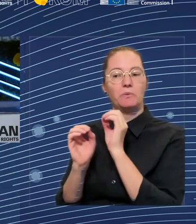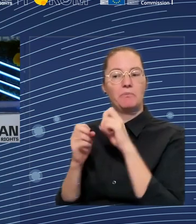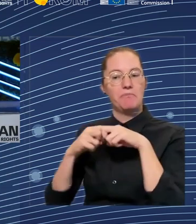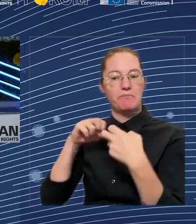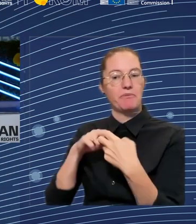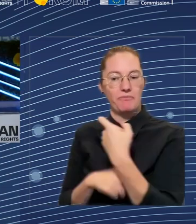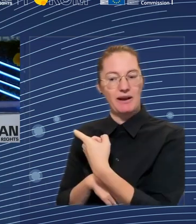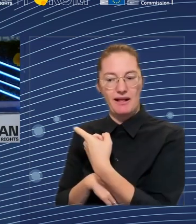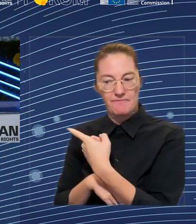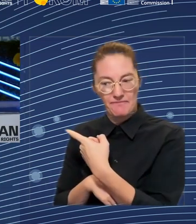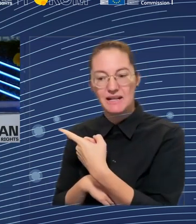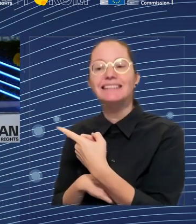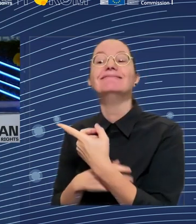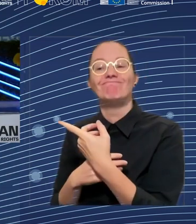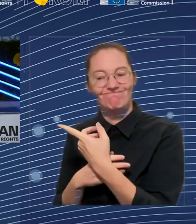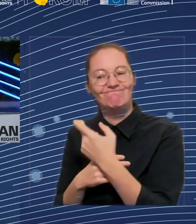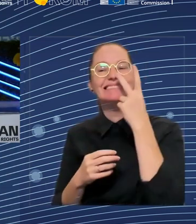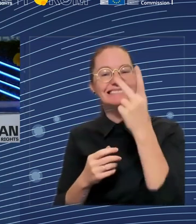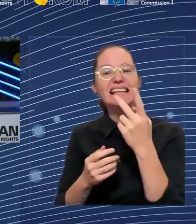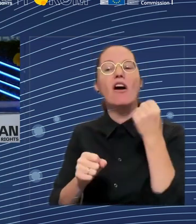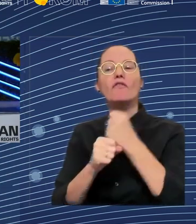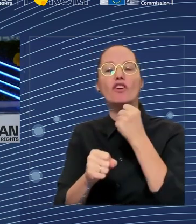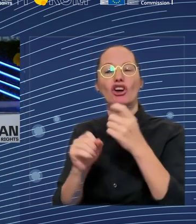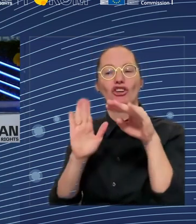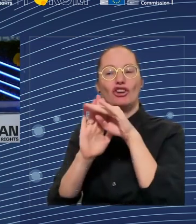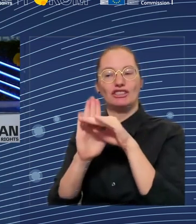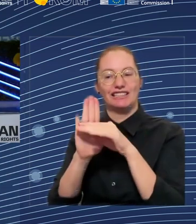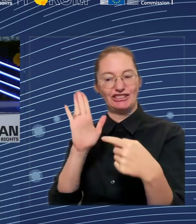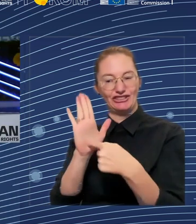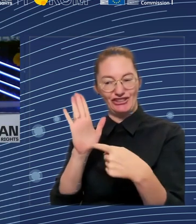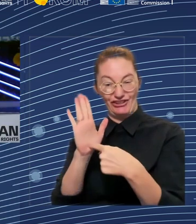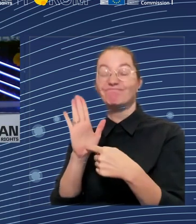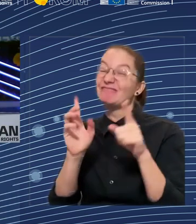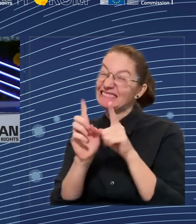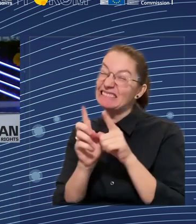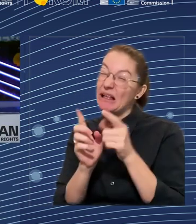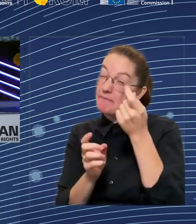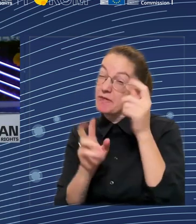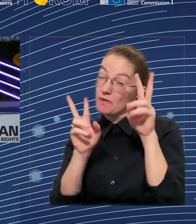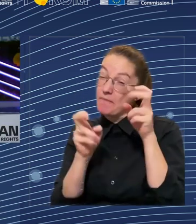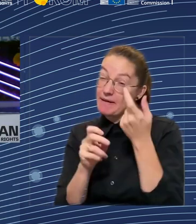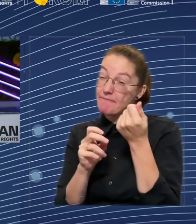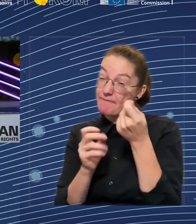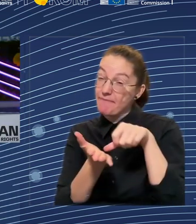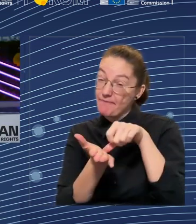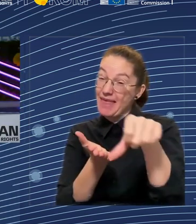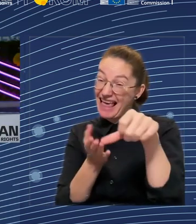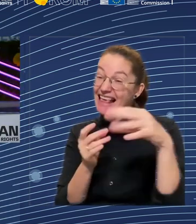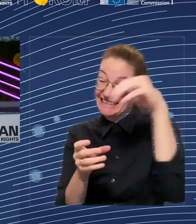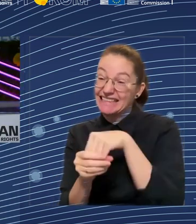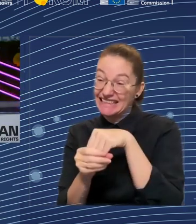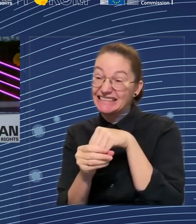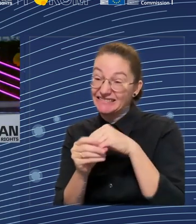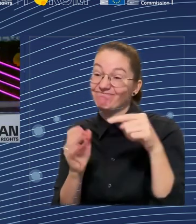second part of this presentation, which is just to talk a little bit about the policy measures to address labor and skills shortages,